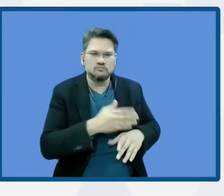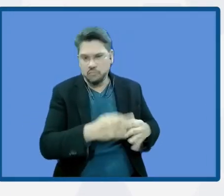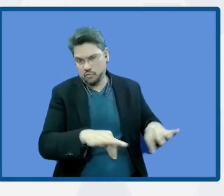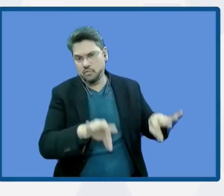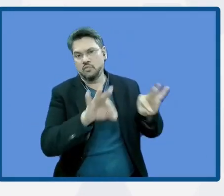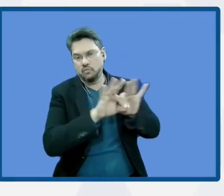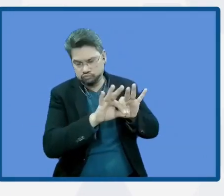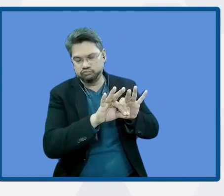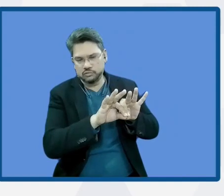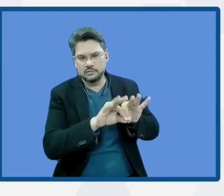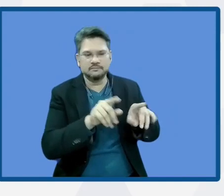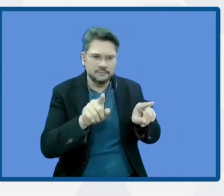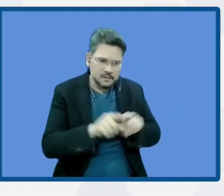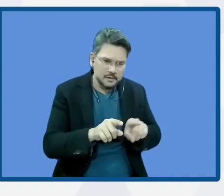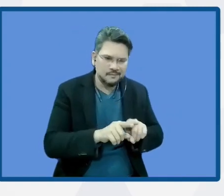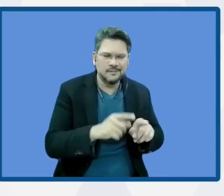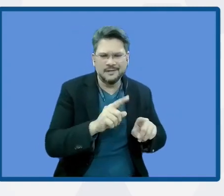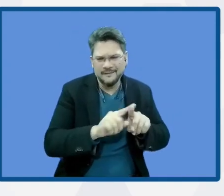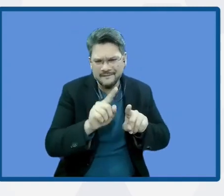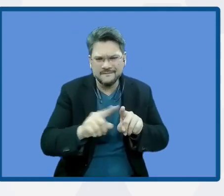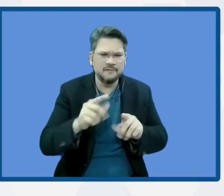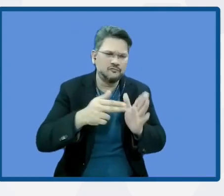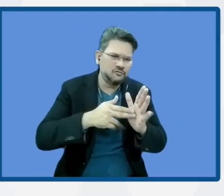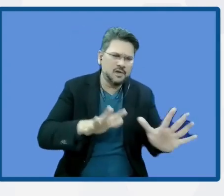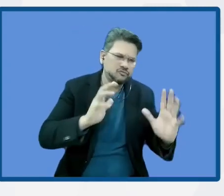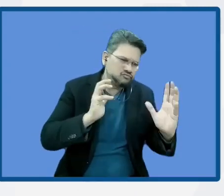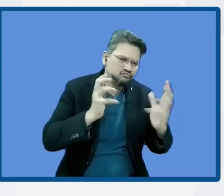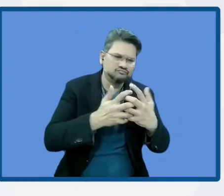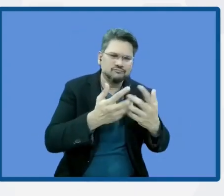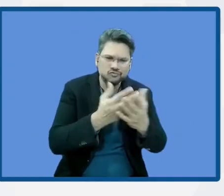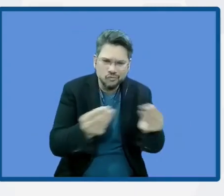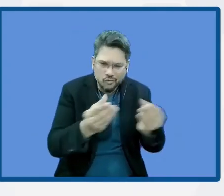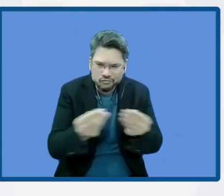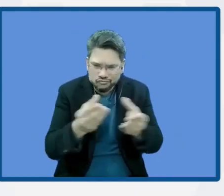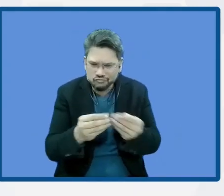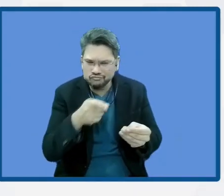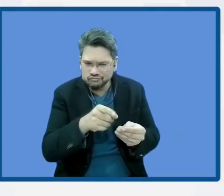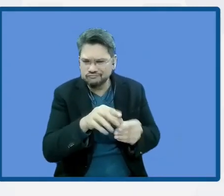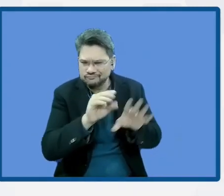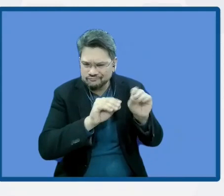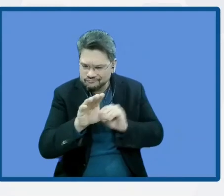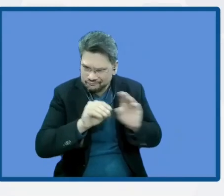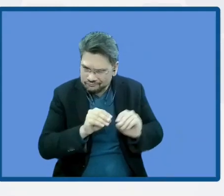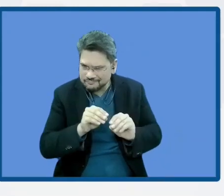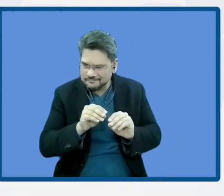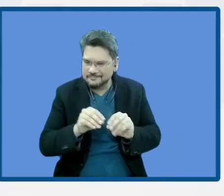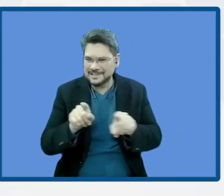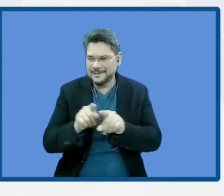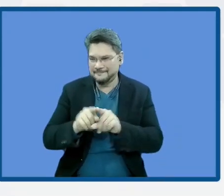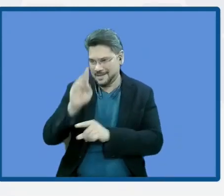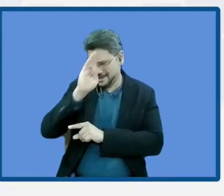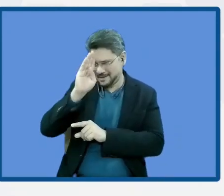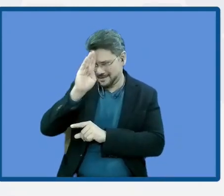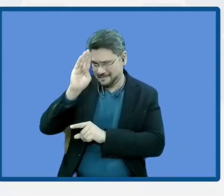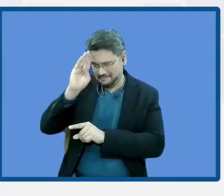these solutions based on nature and how the academia is joining or getting along